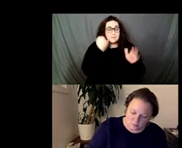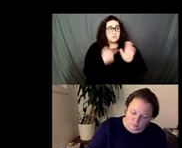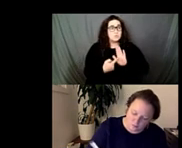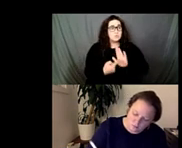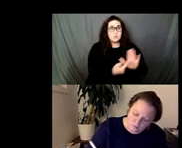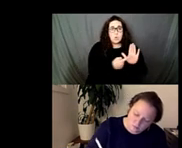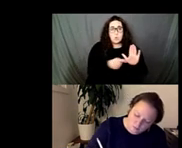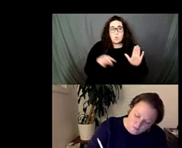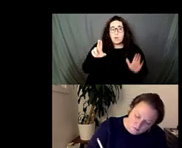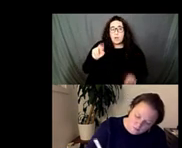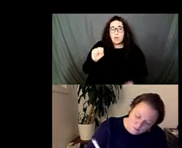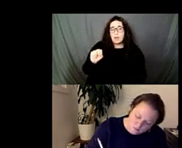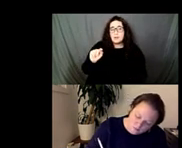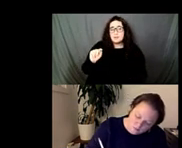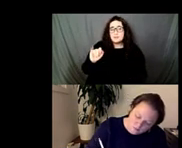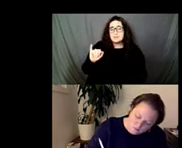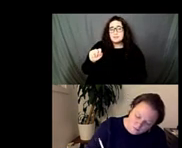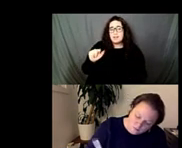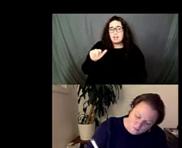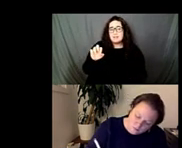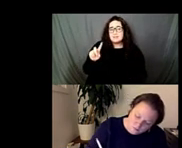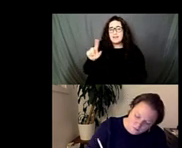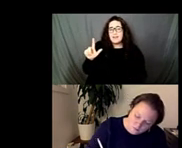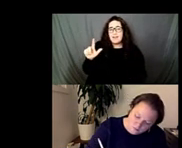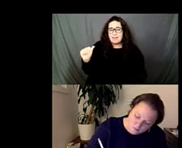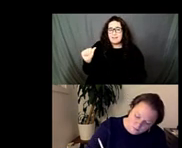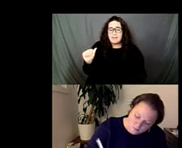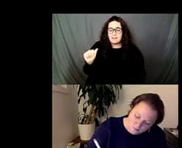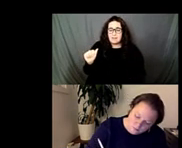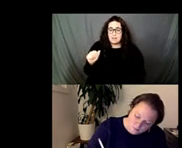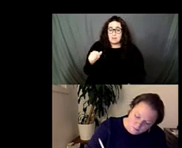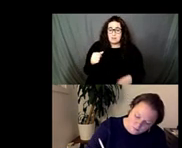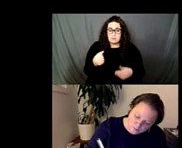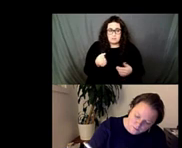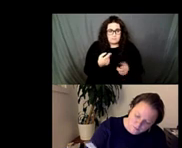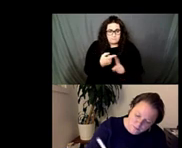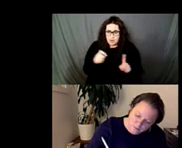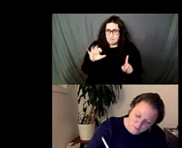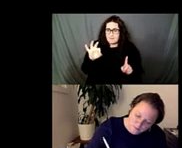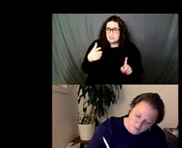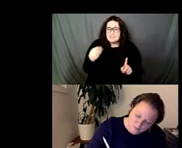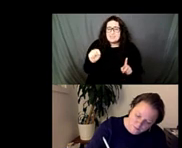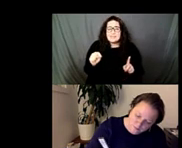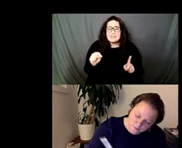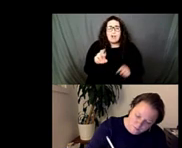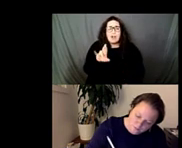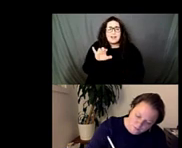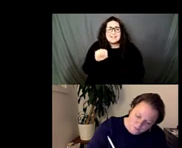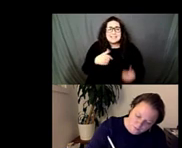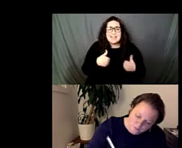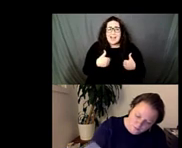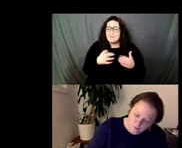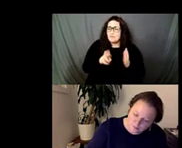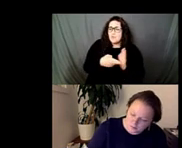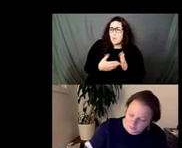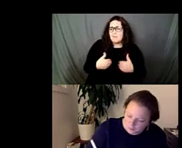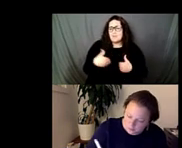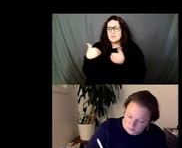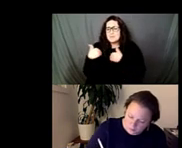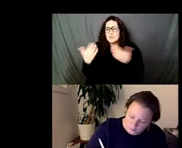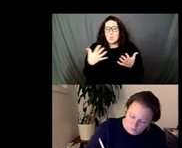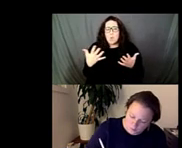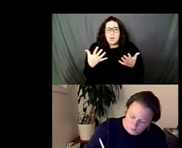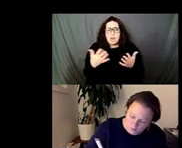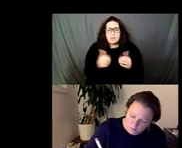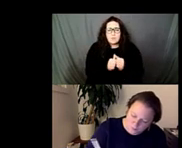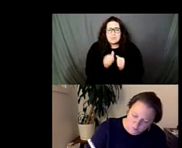la by an artist like fgt so i think john and i could probably comment on that but joshua i'd be interested in what what you think